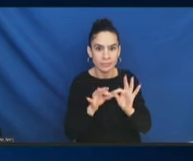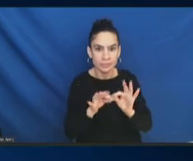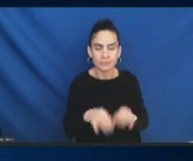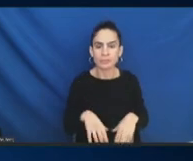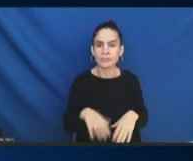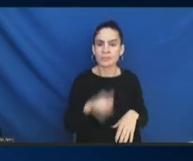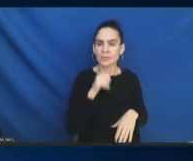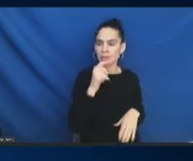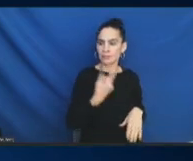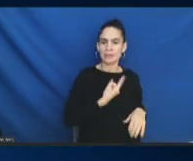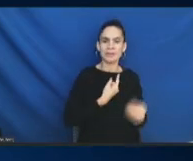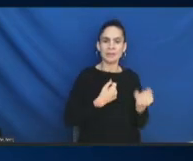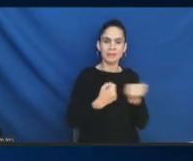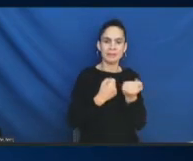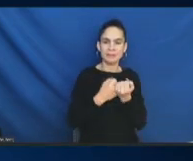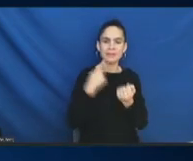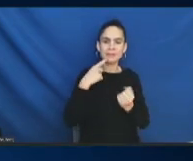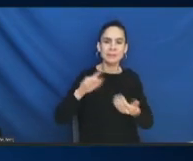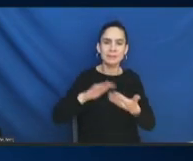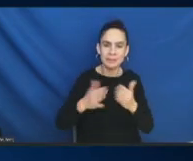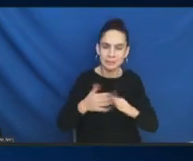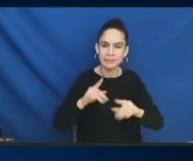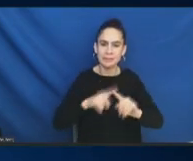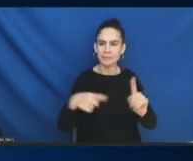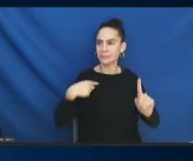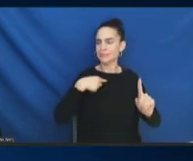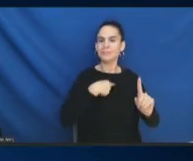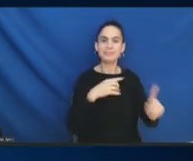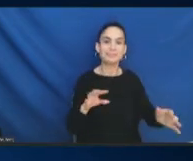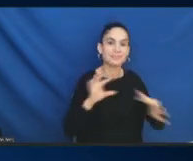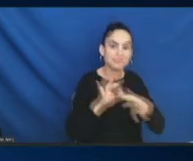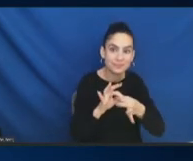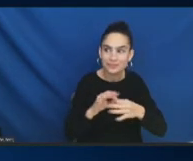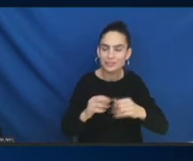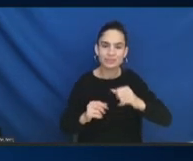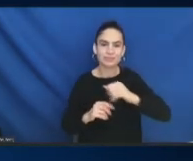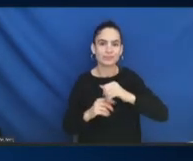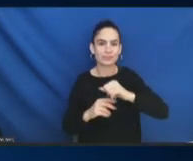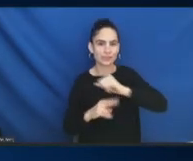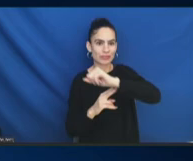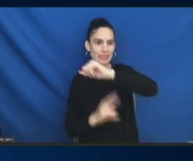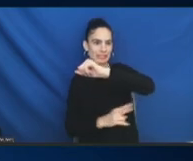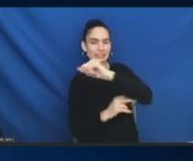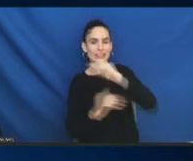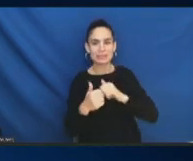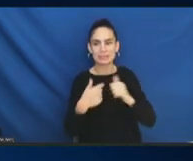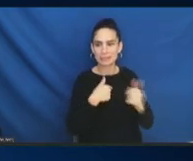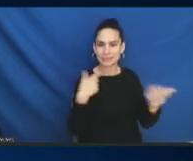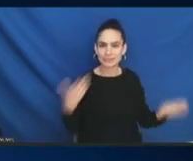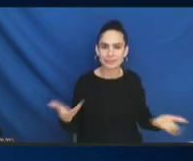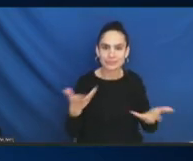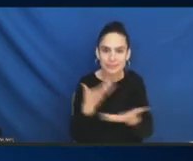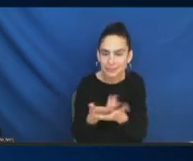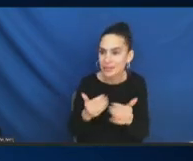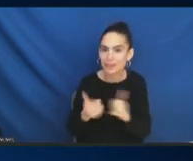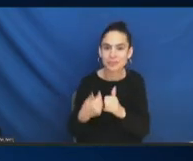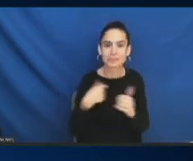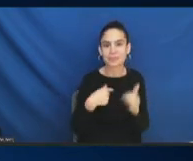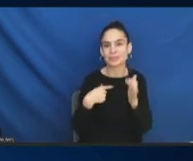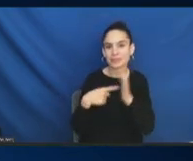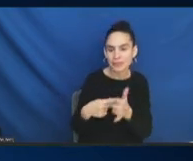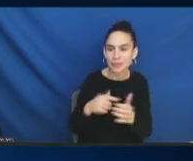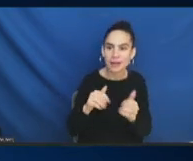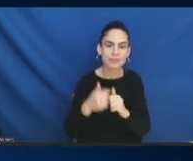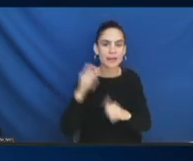being the bridge in between. So, how do we do that effectively? How do we show how government works for communities and vice versa?